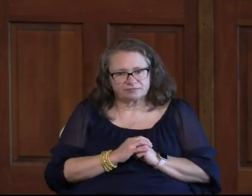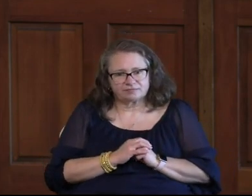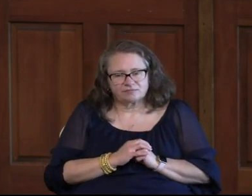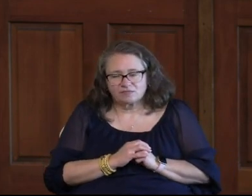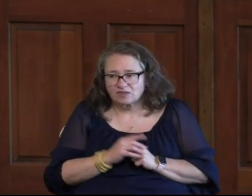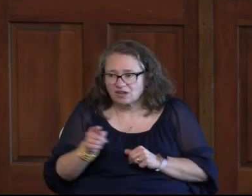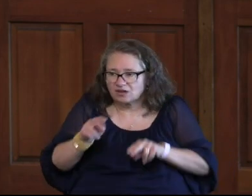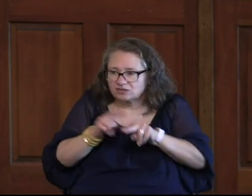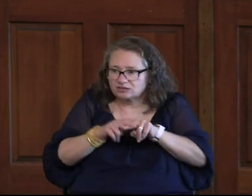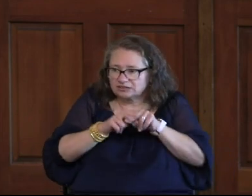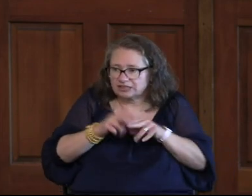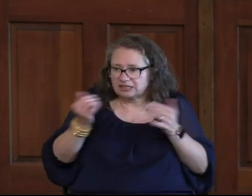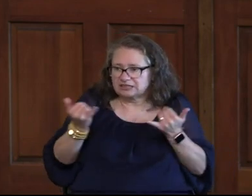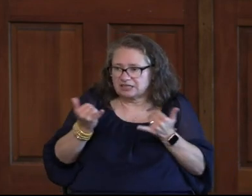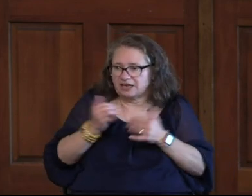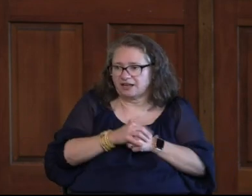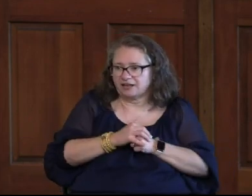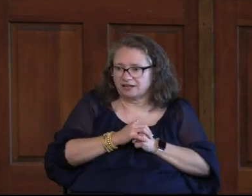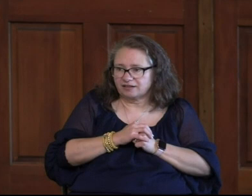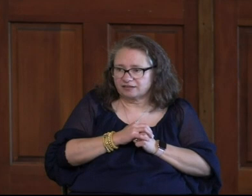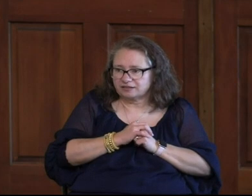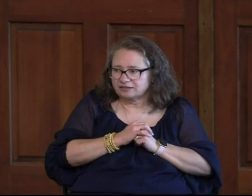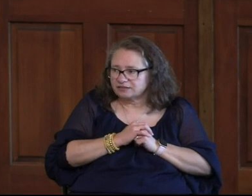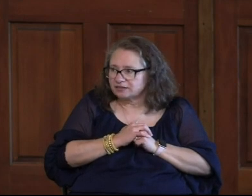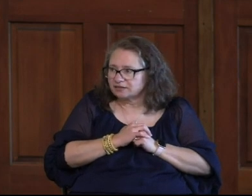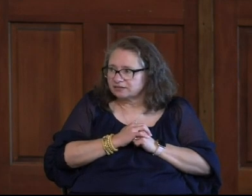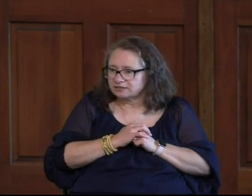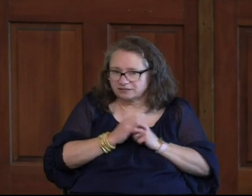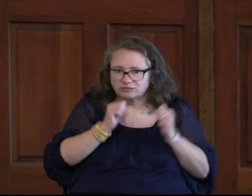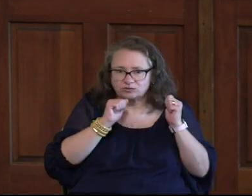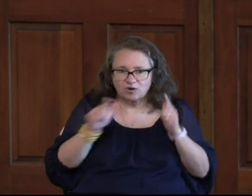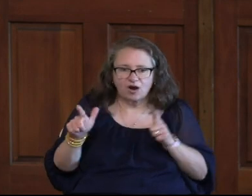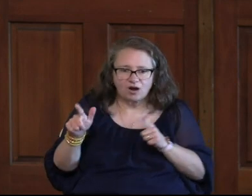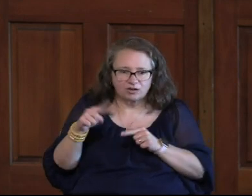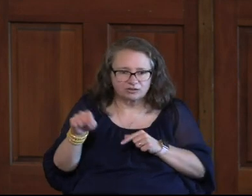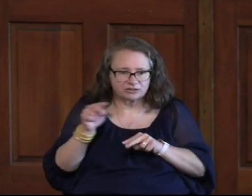Are you seated today? Yeah, you all are.